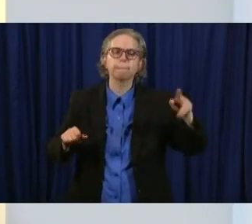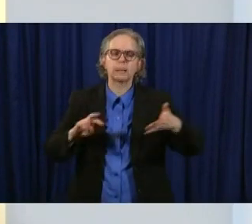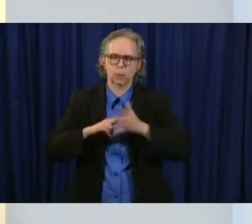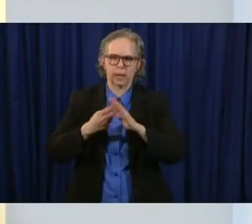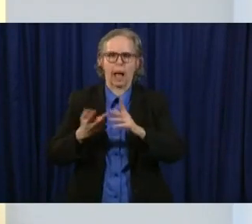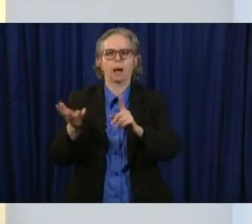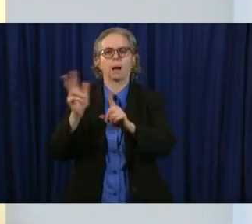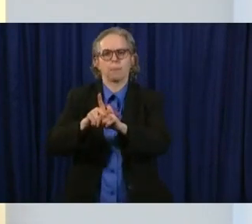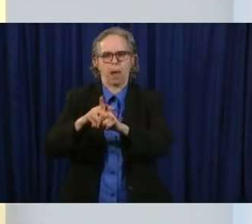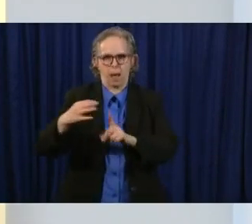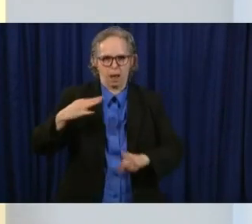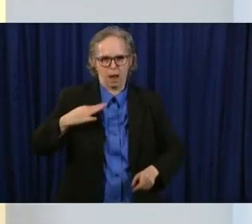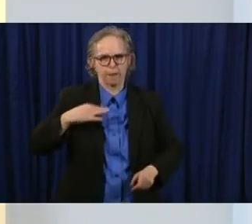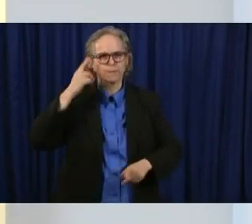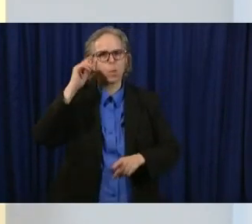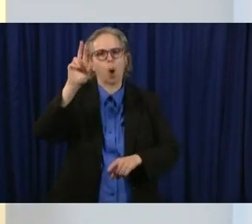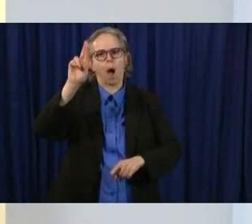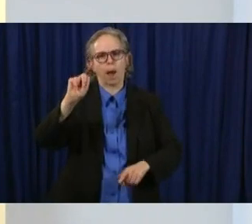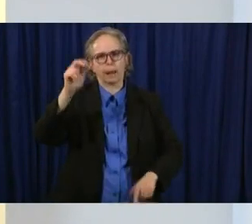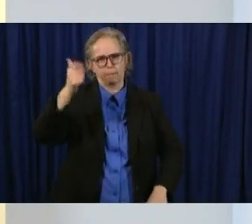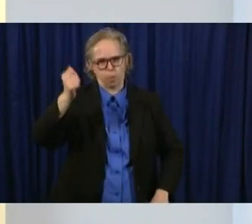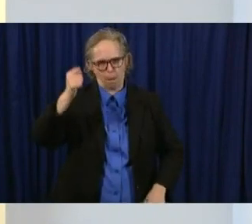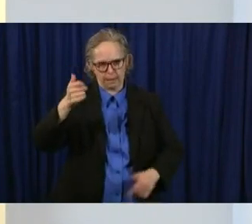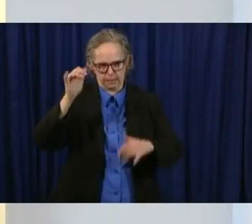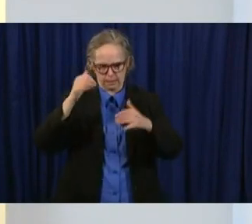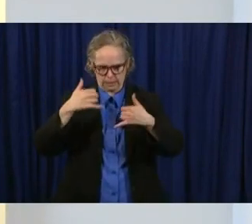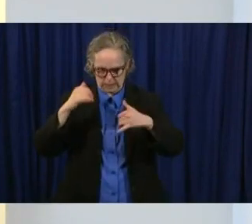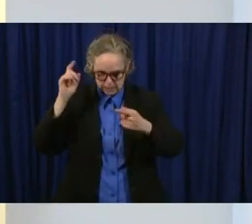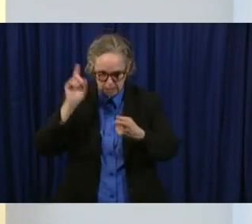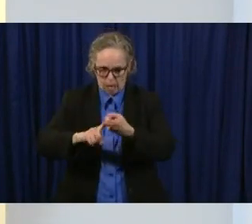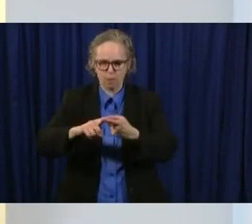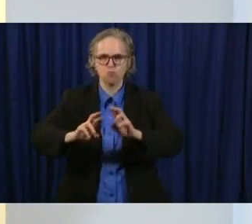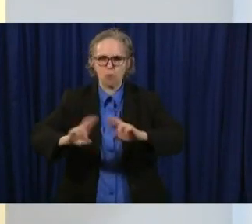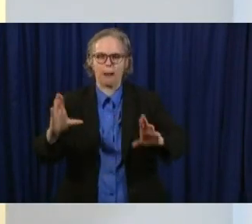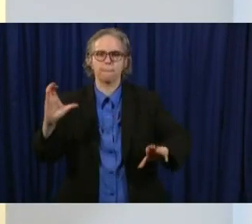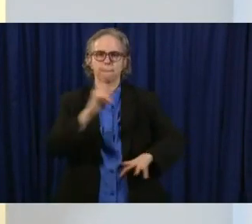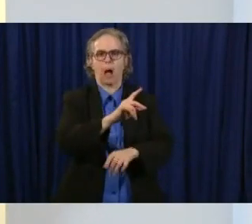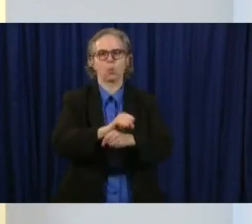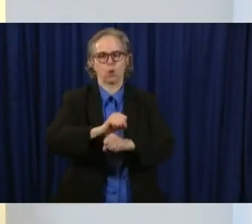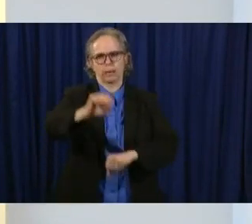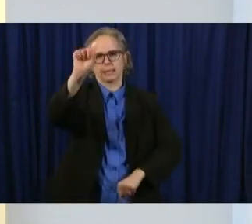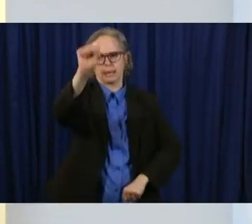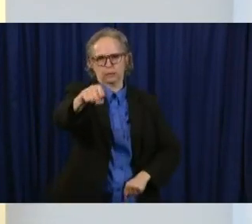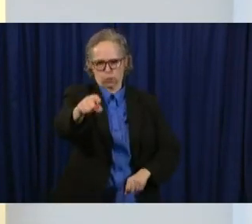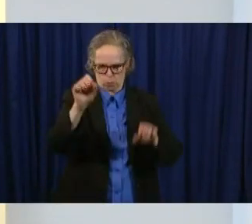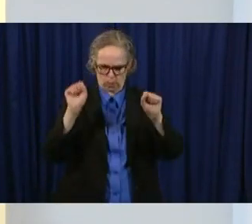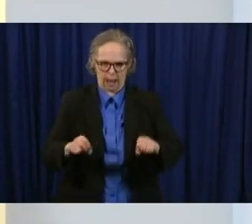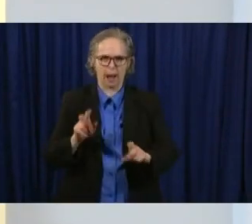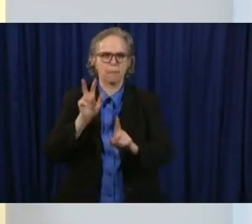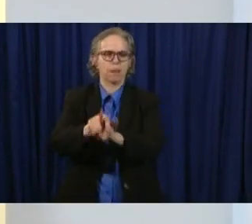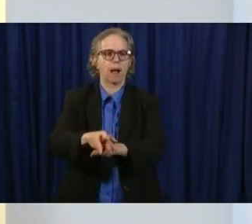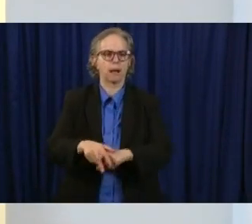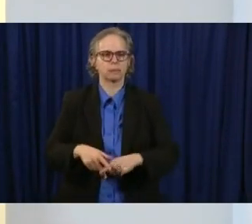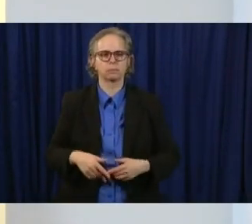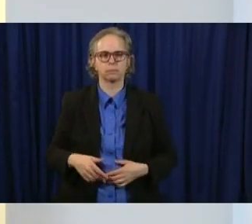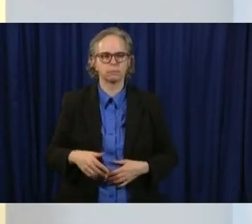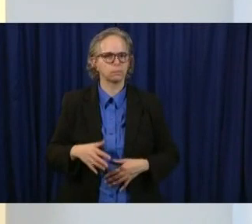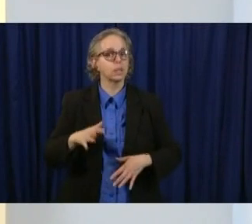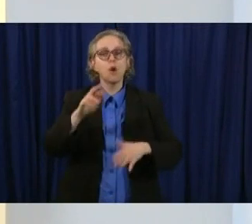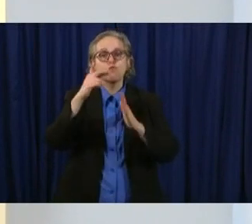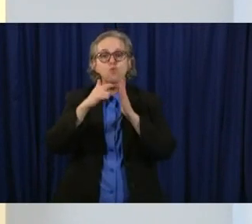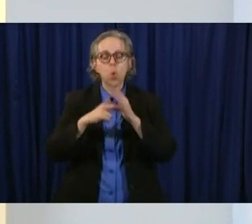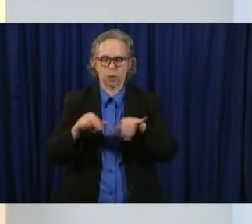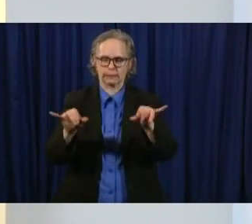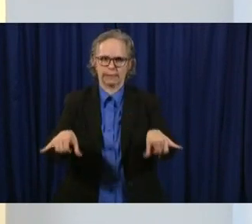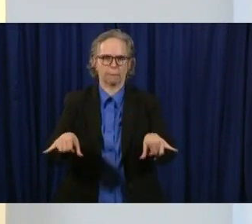until you got well and so uh you know those are the those are the rules as they are now those rules won't change uh as we go